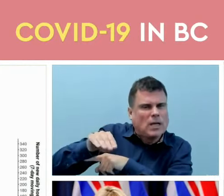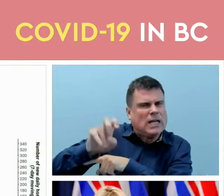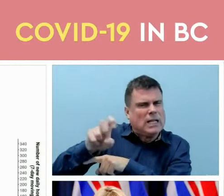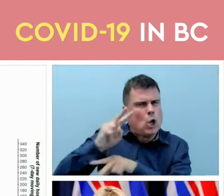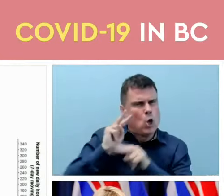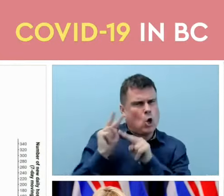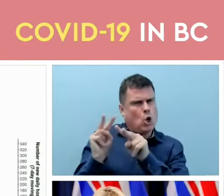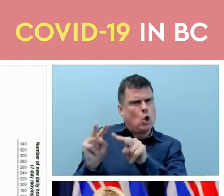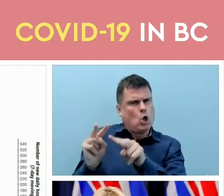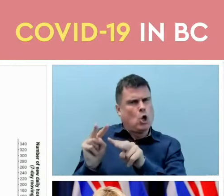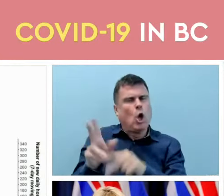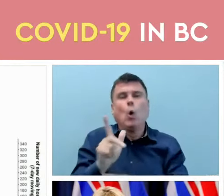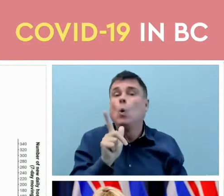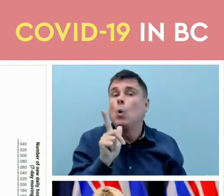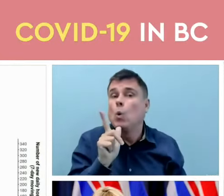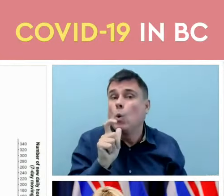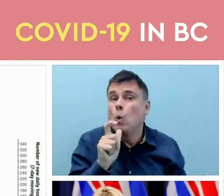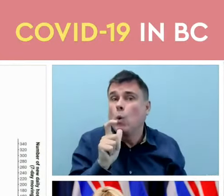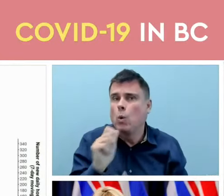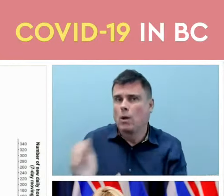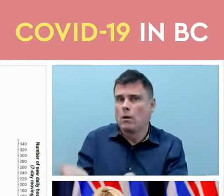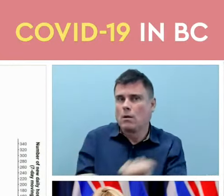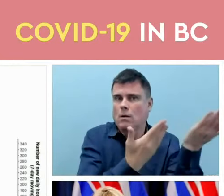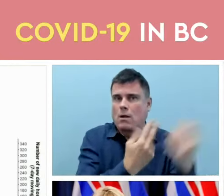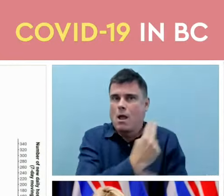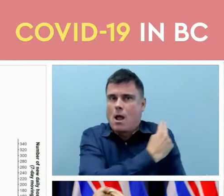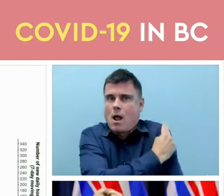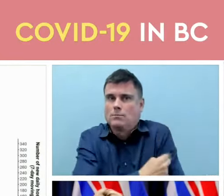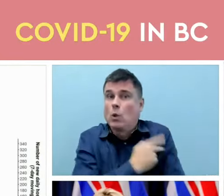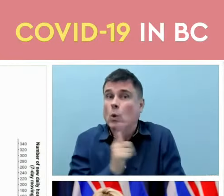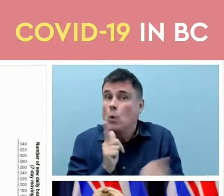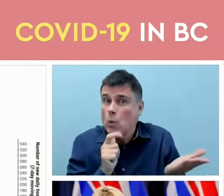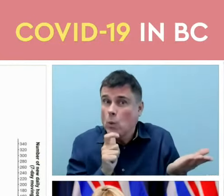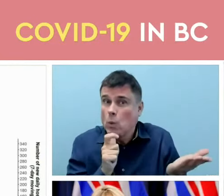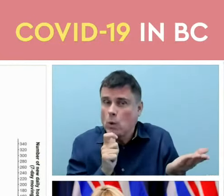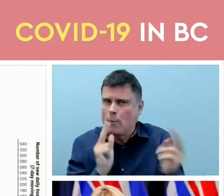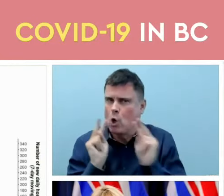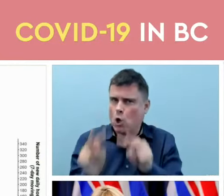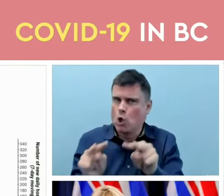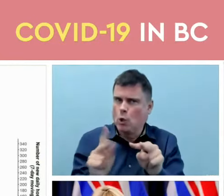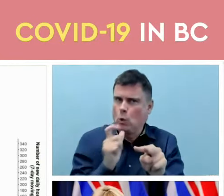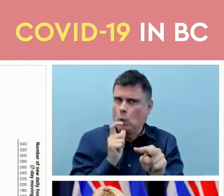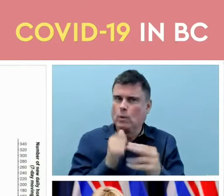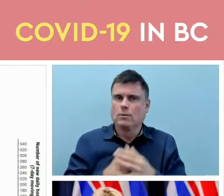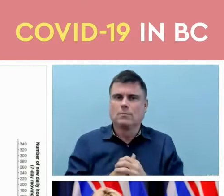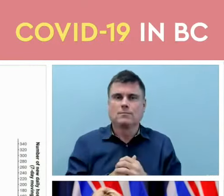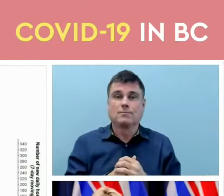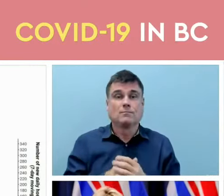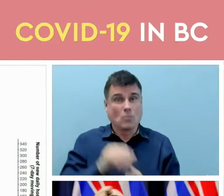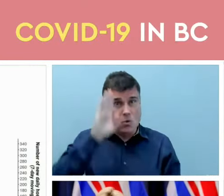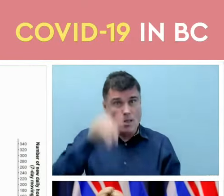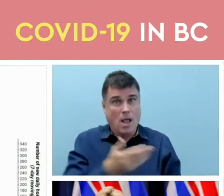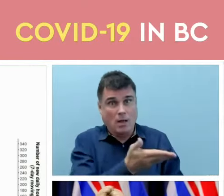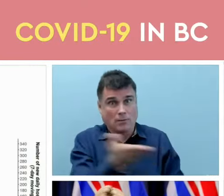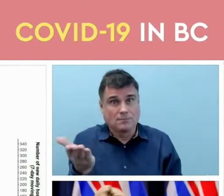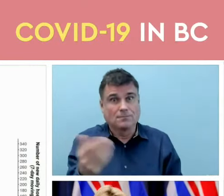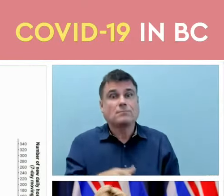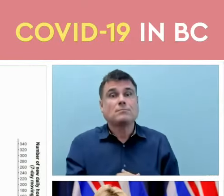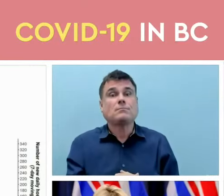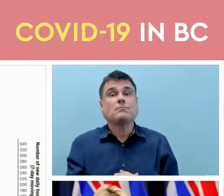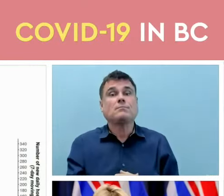is being hospitalized in our communities across BC. As you know we moved to reporting hospitalization